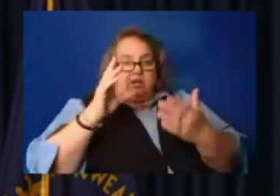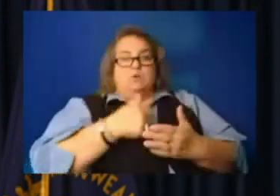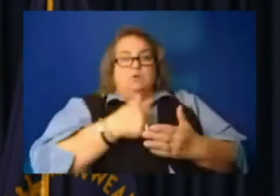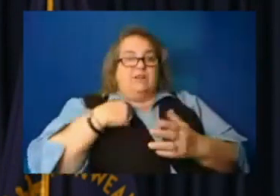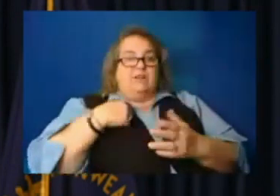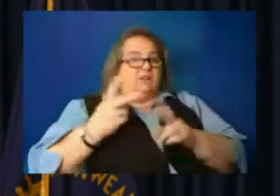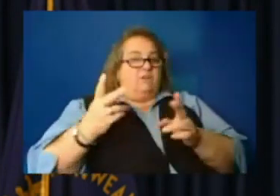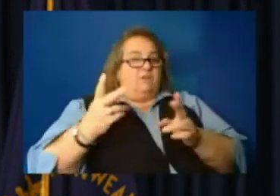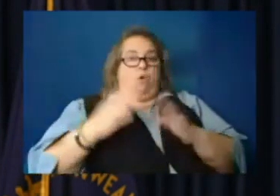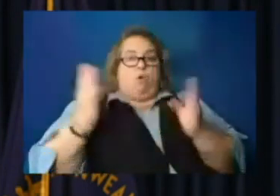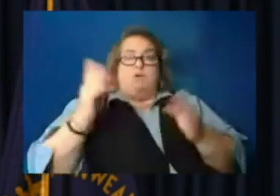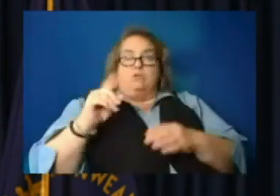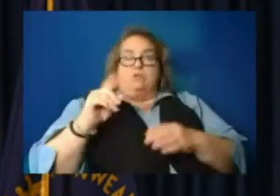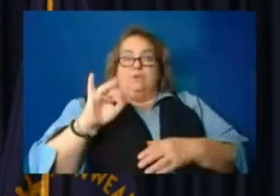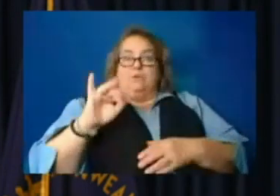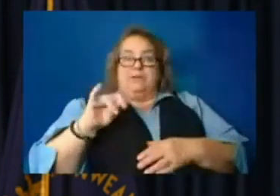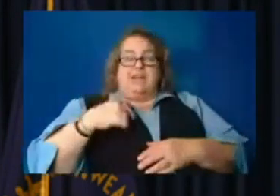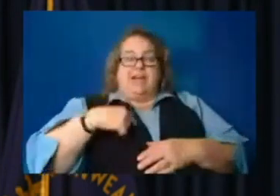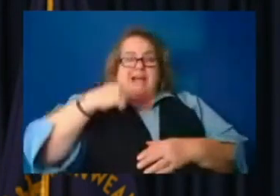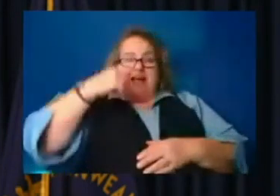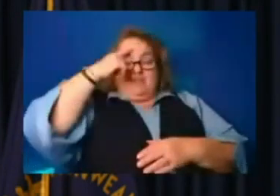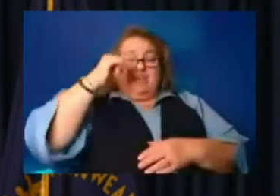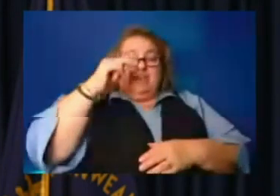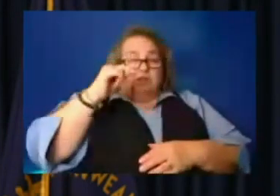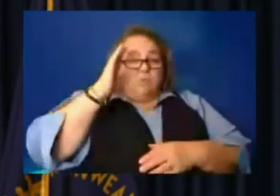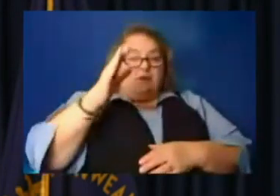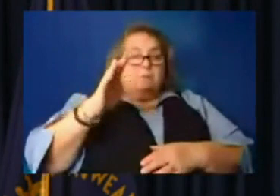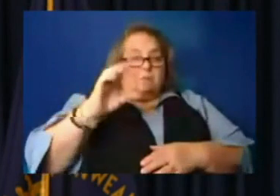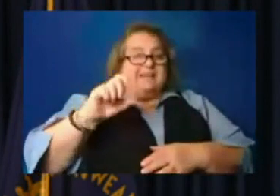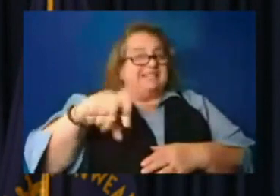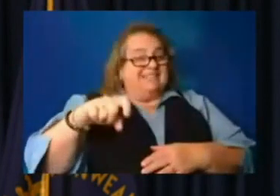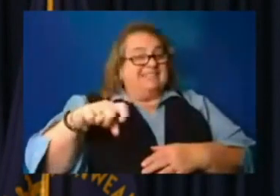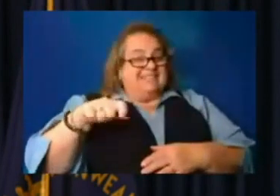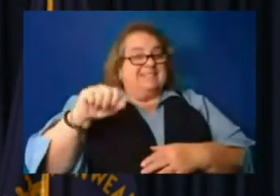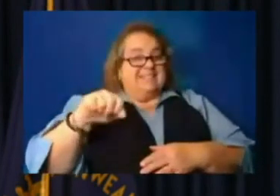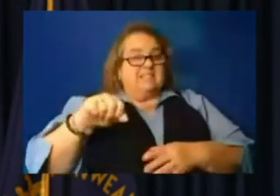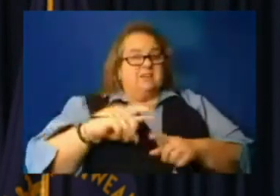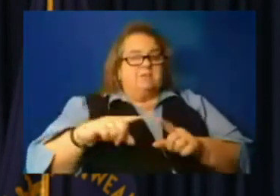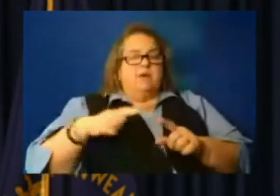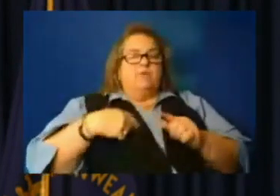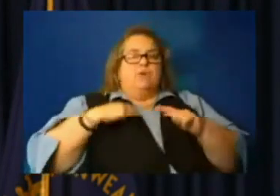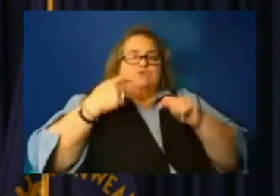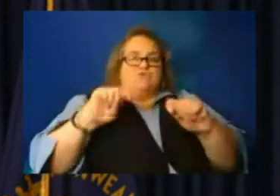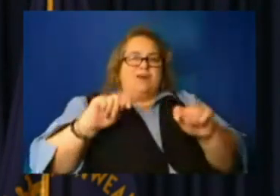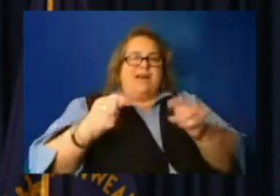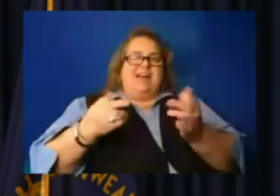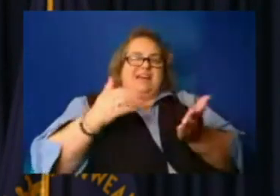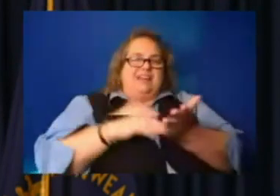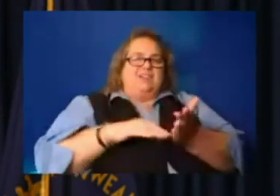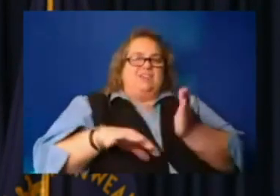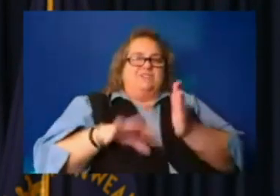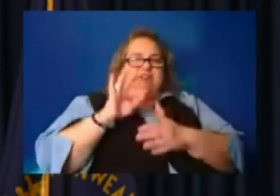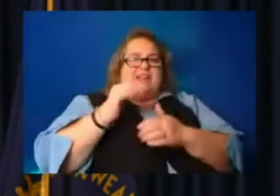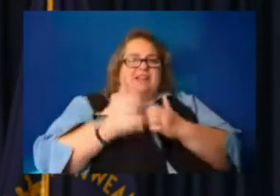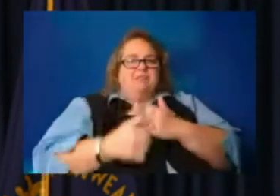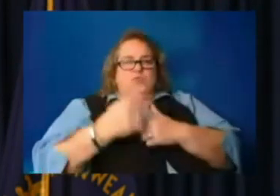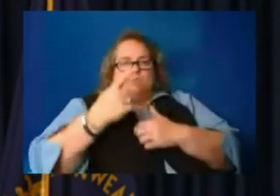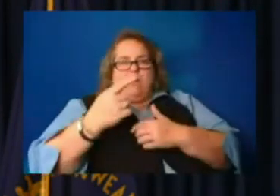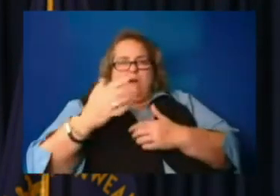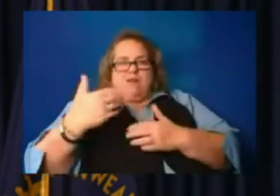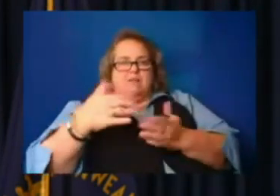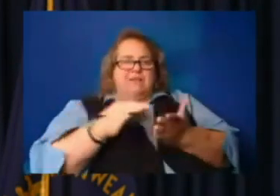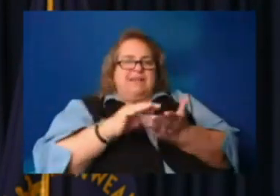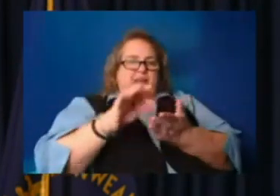it. In fact, I think it's going to be needed. Um, we've just been trying to again, find everybody, account for everybody, have a cooling